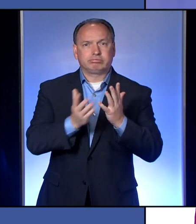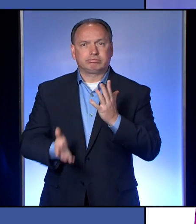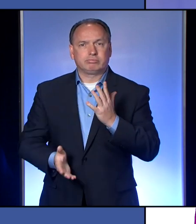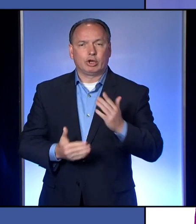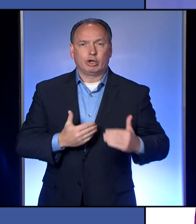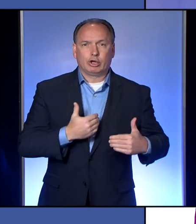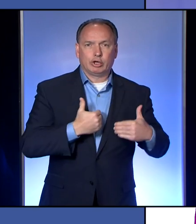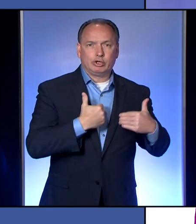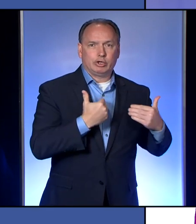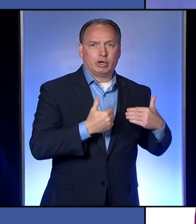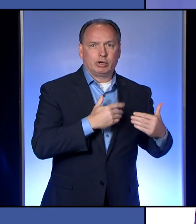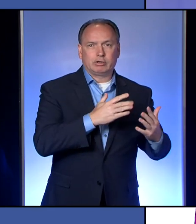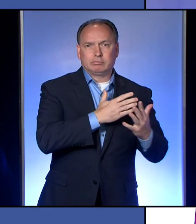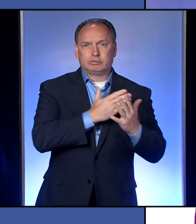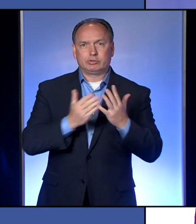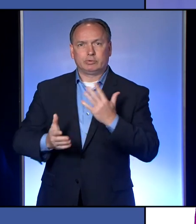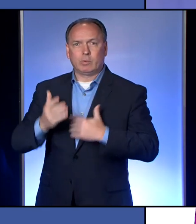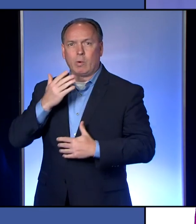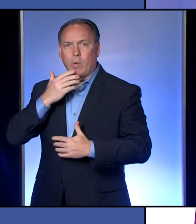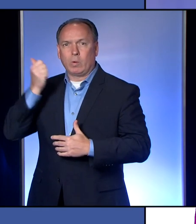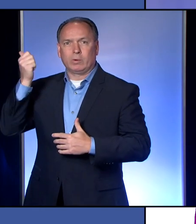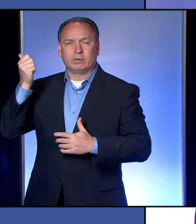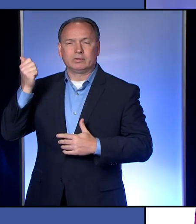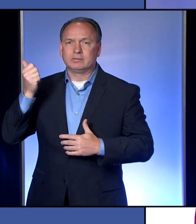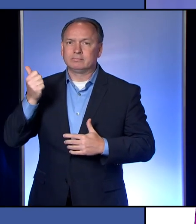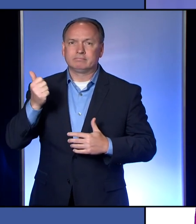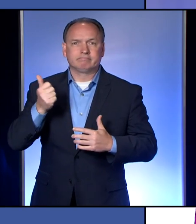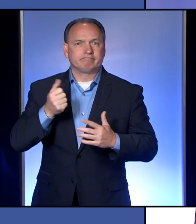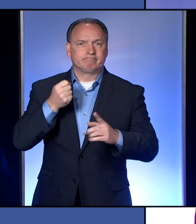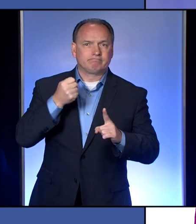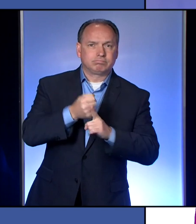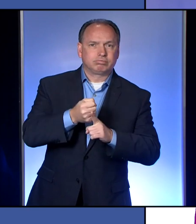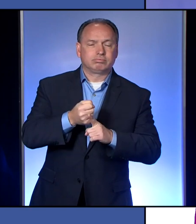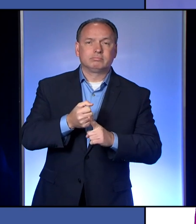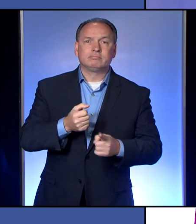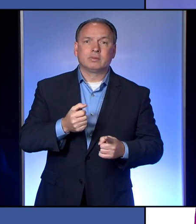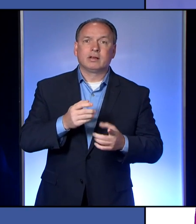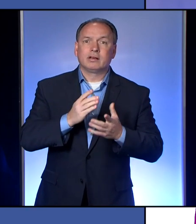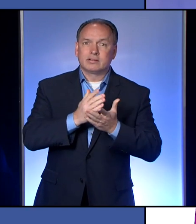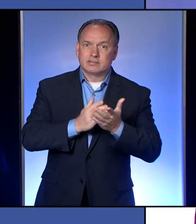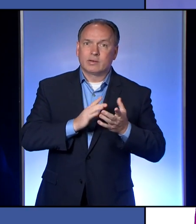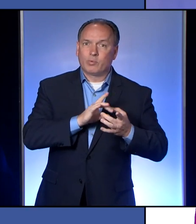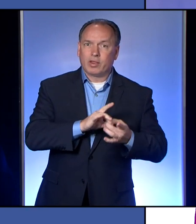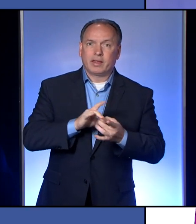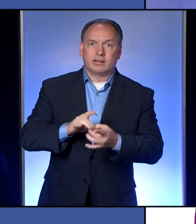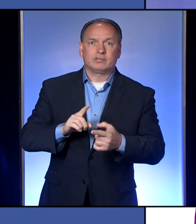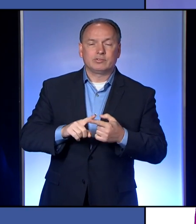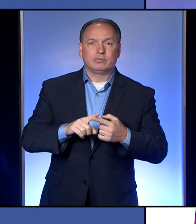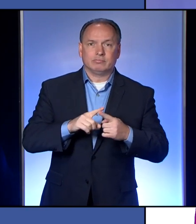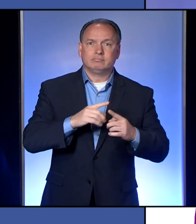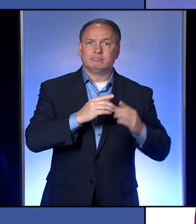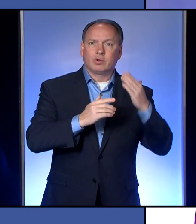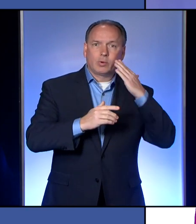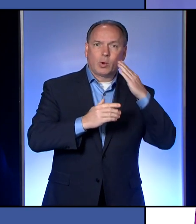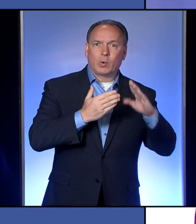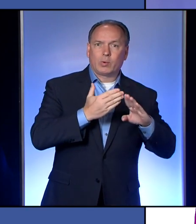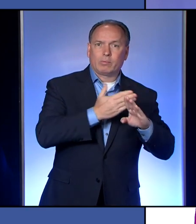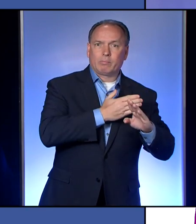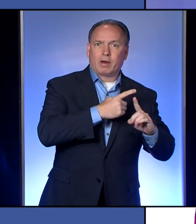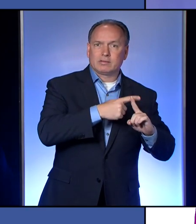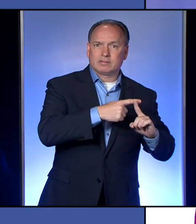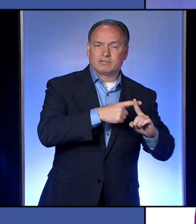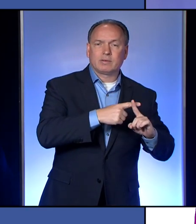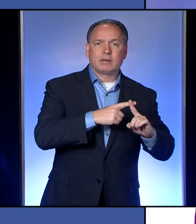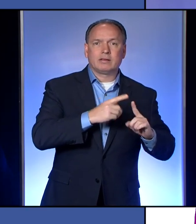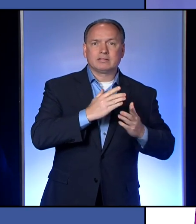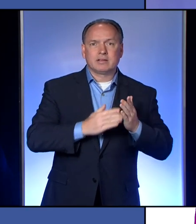children to someone in their 90s. Some are related to positives and others are not. So we must remember